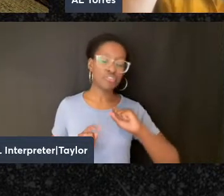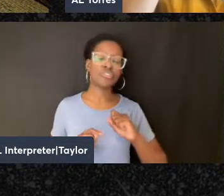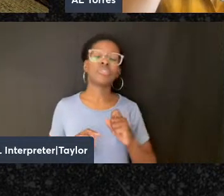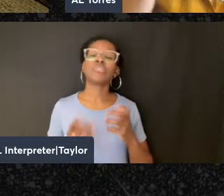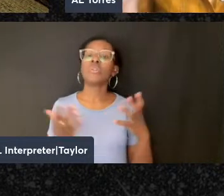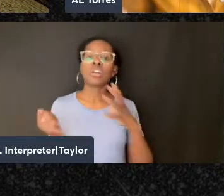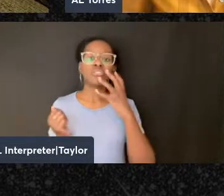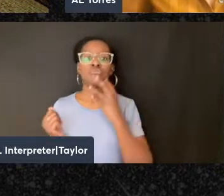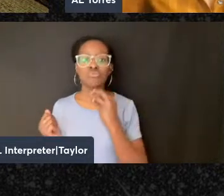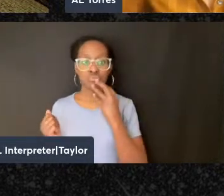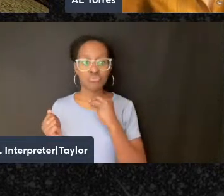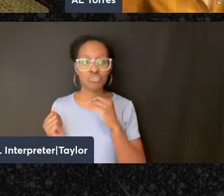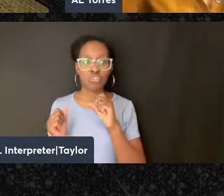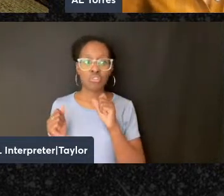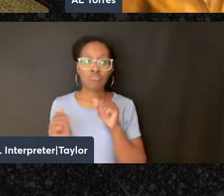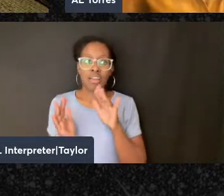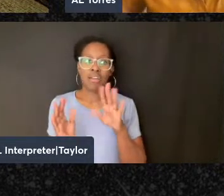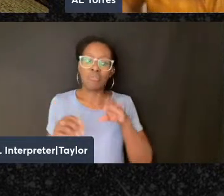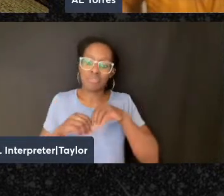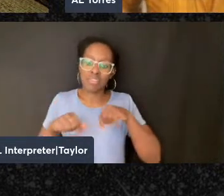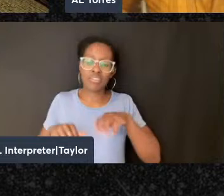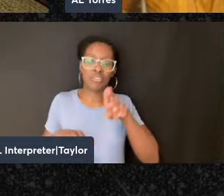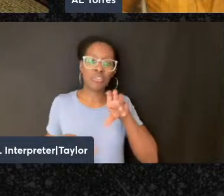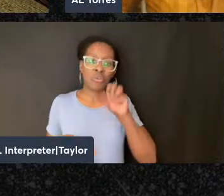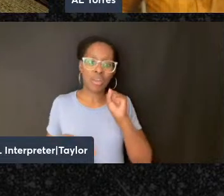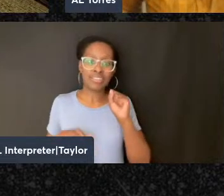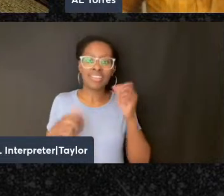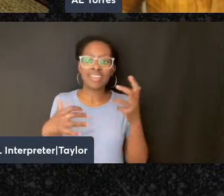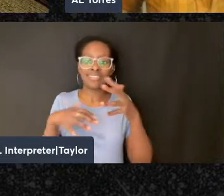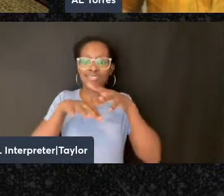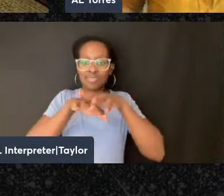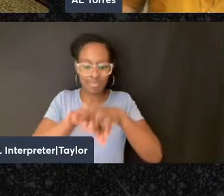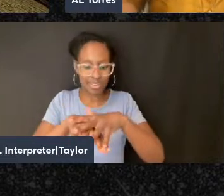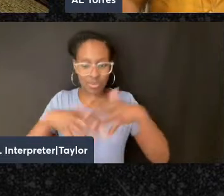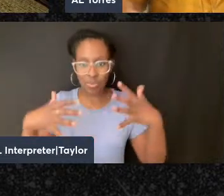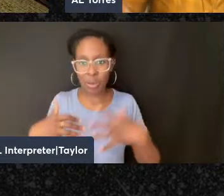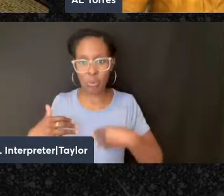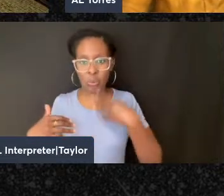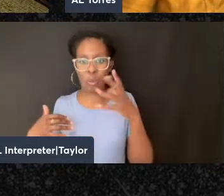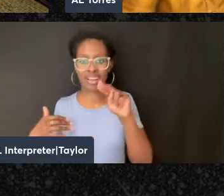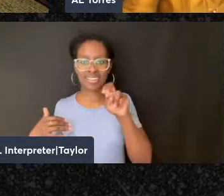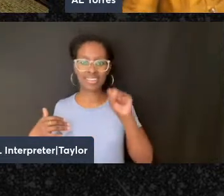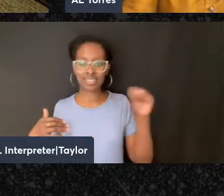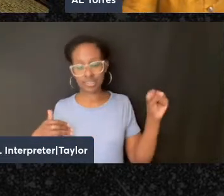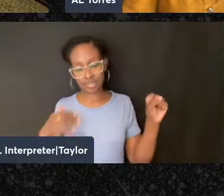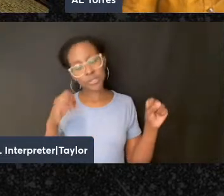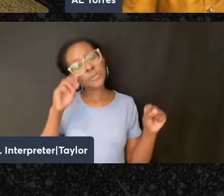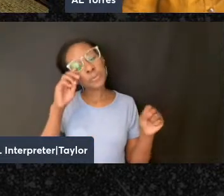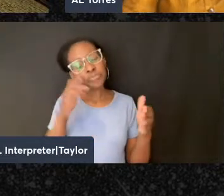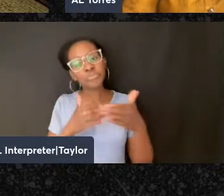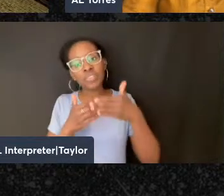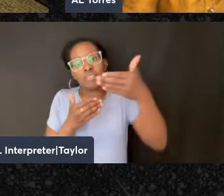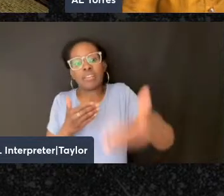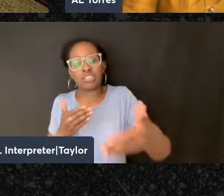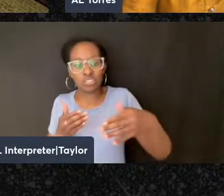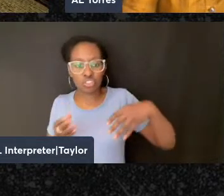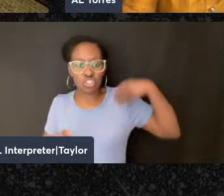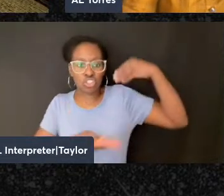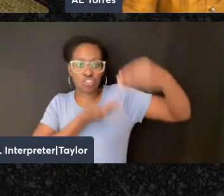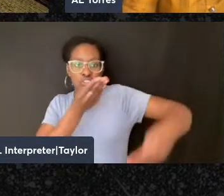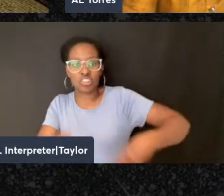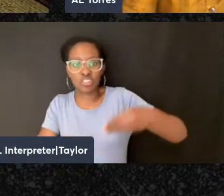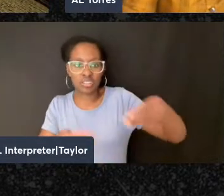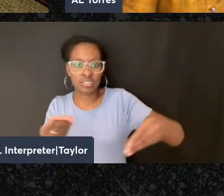to assimilate into whiteness. And the next generations are